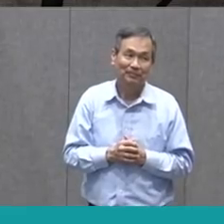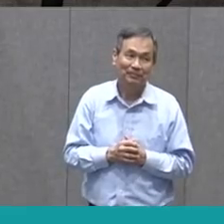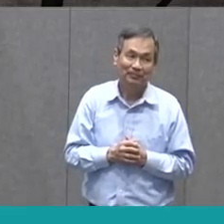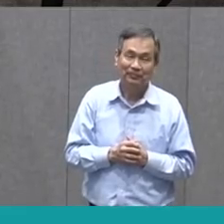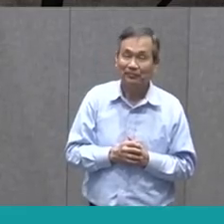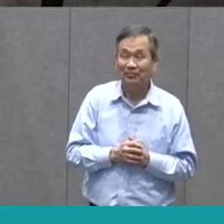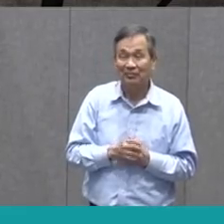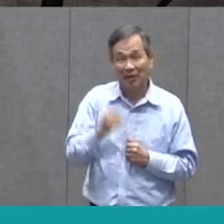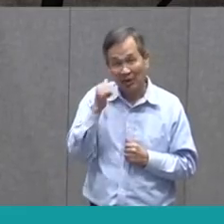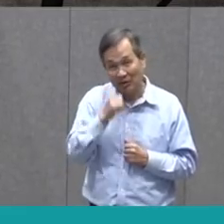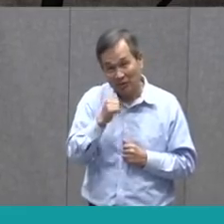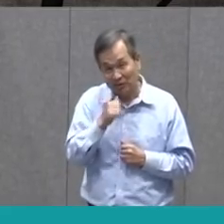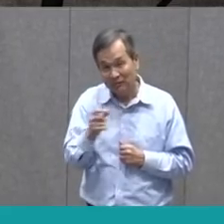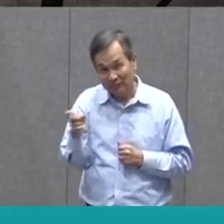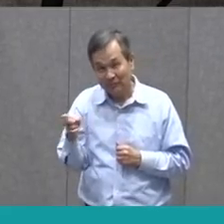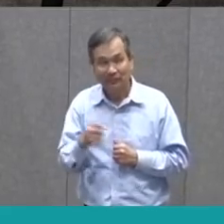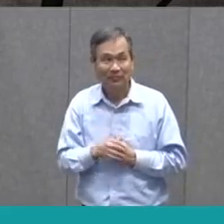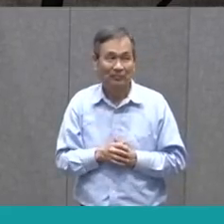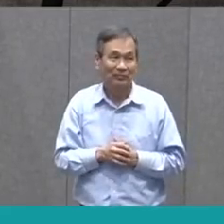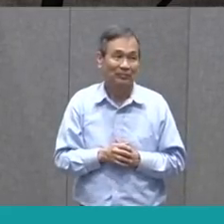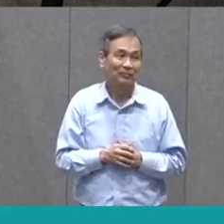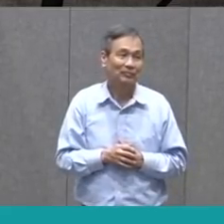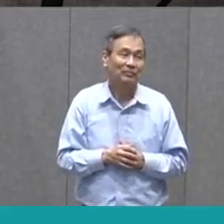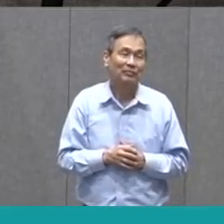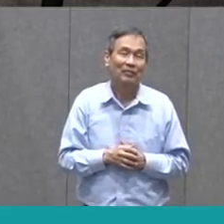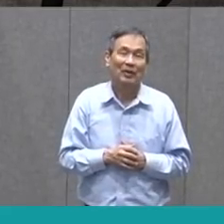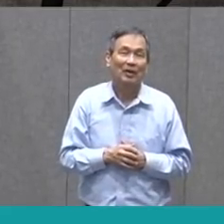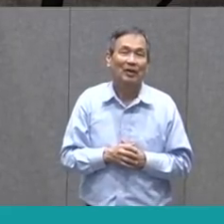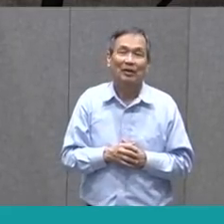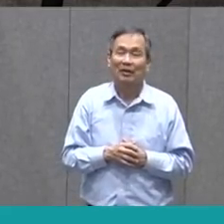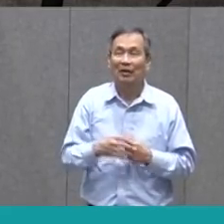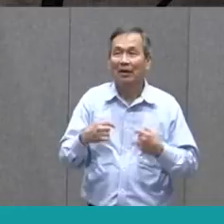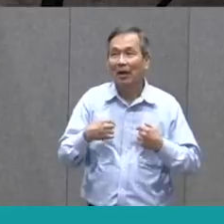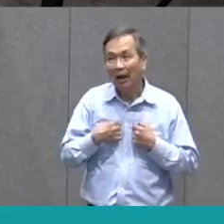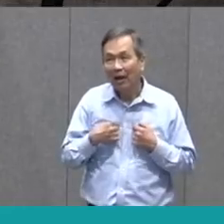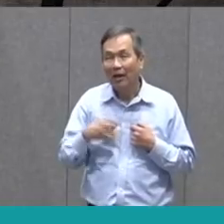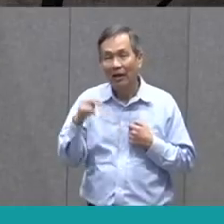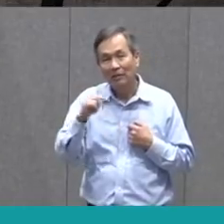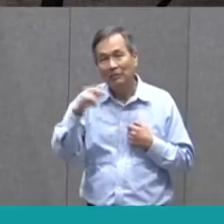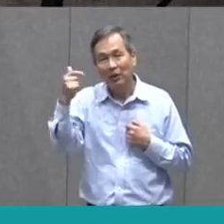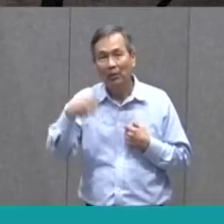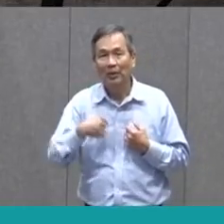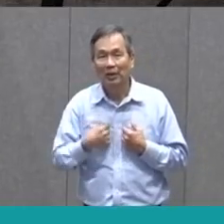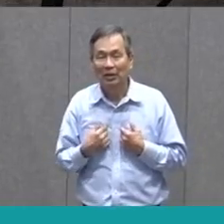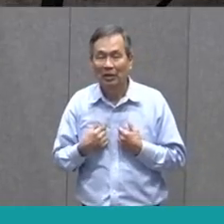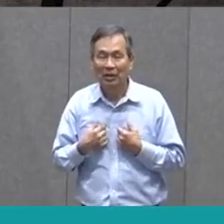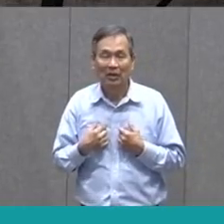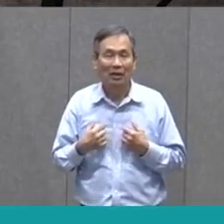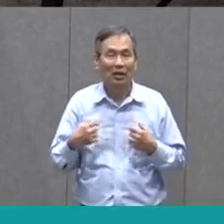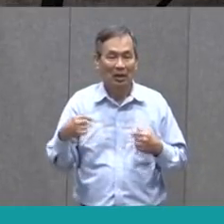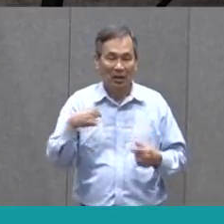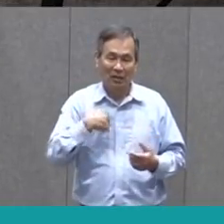Here she is. I'm not good at this. I quit.